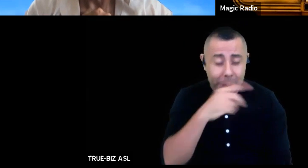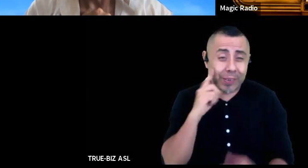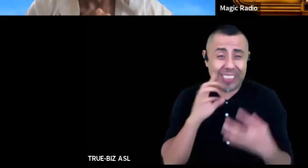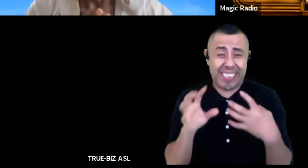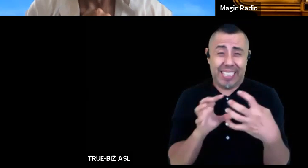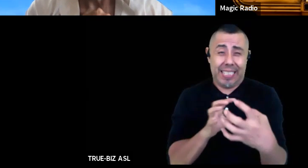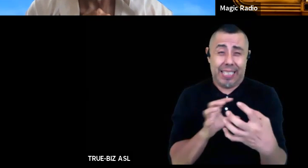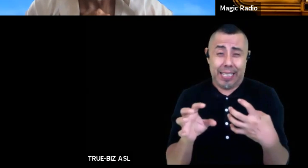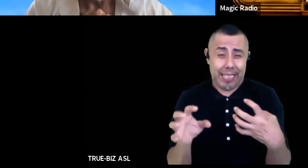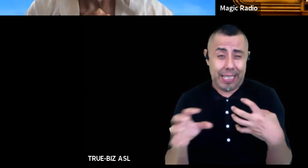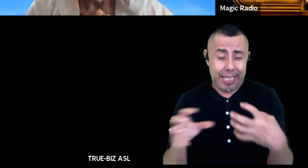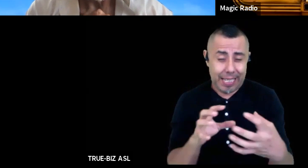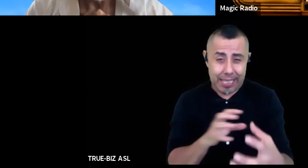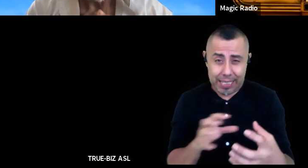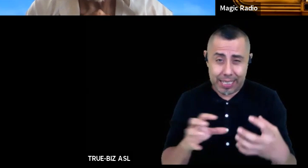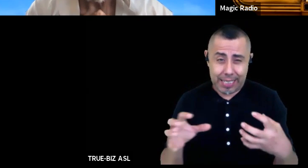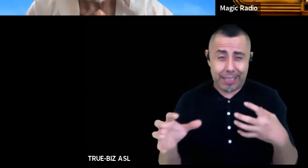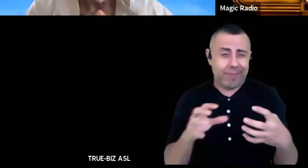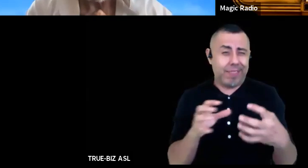lights fade to black